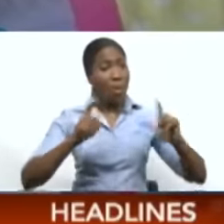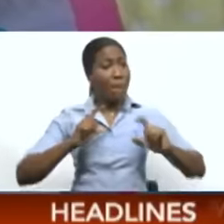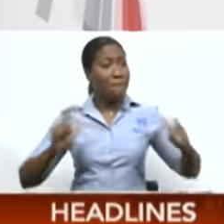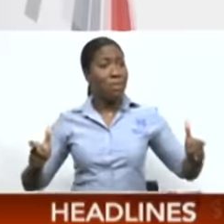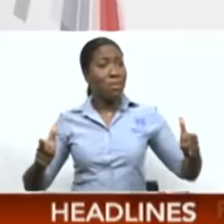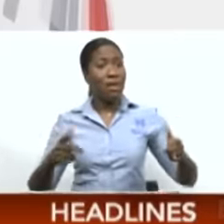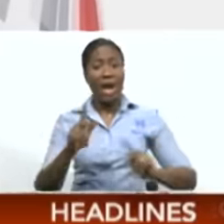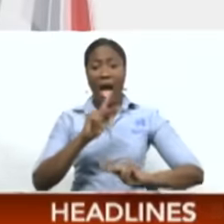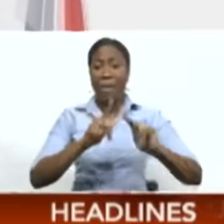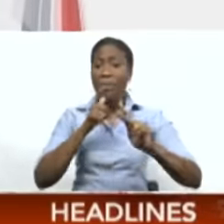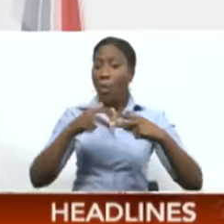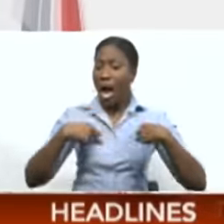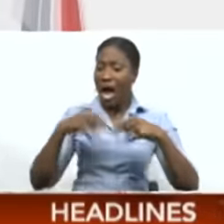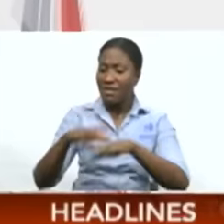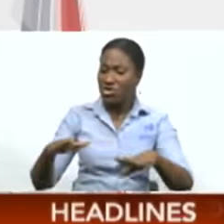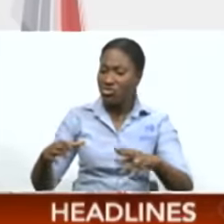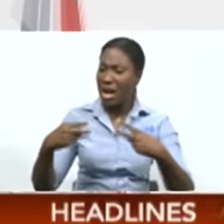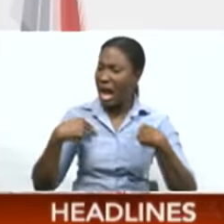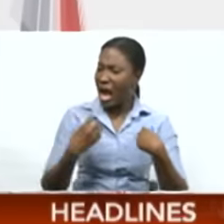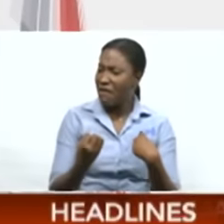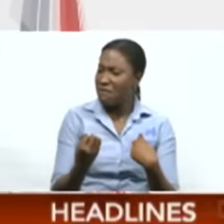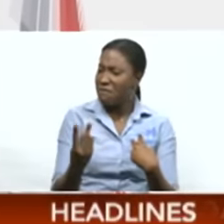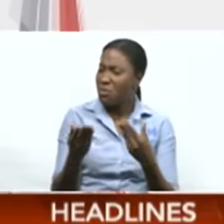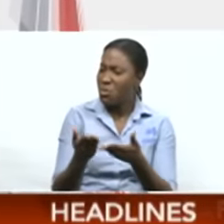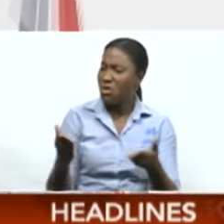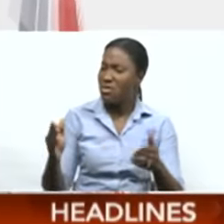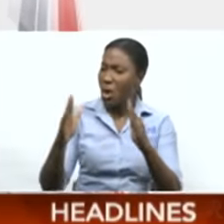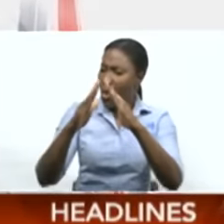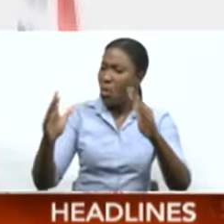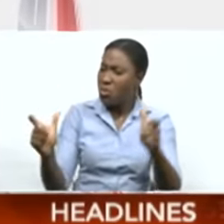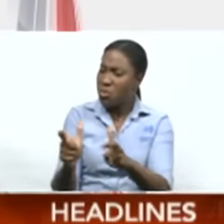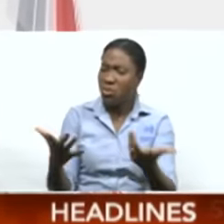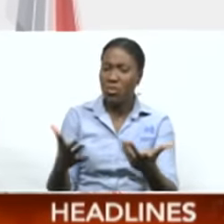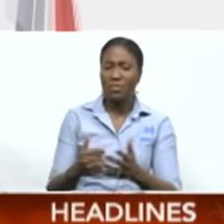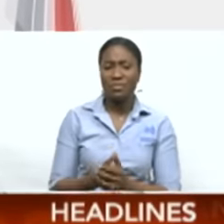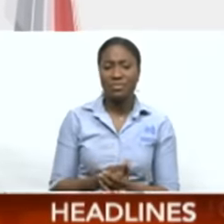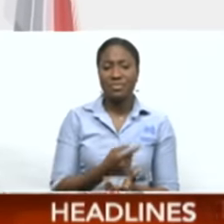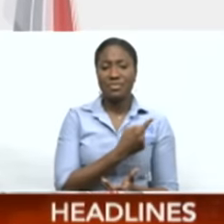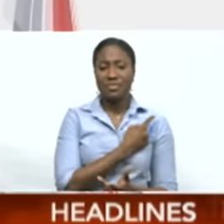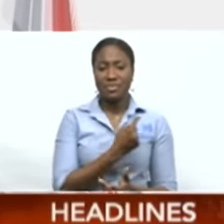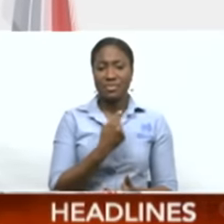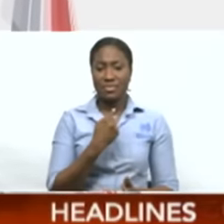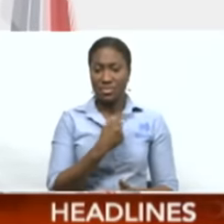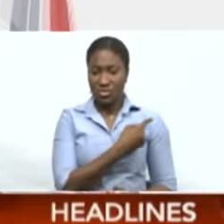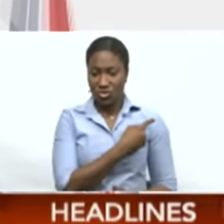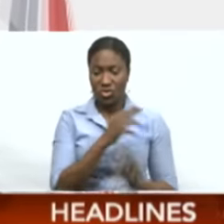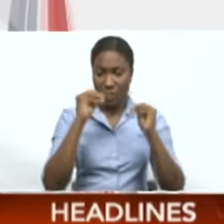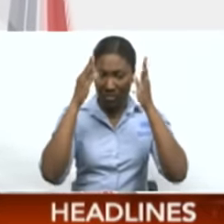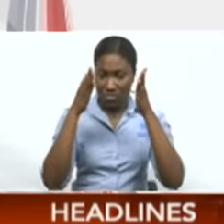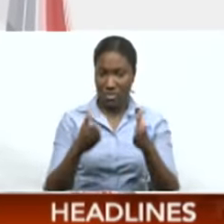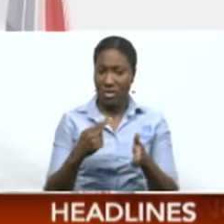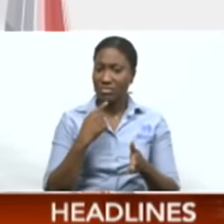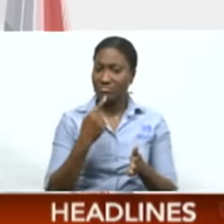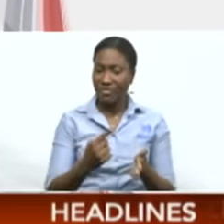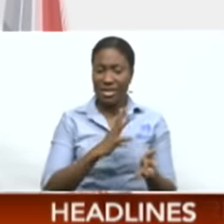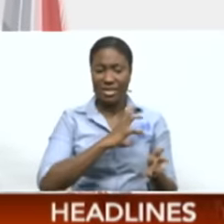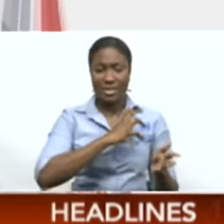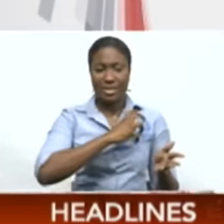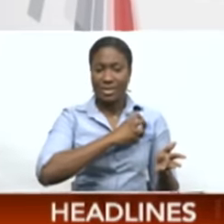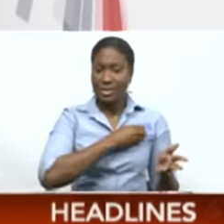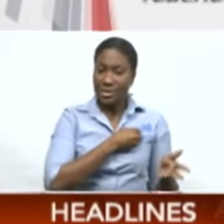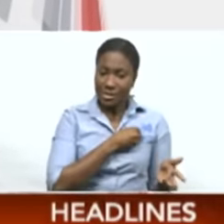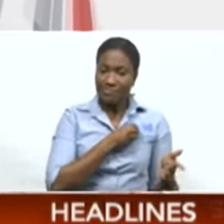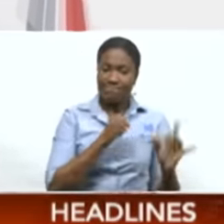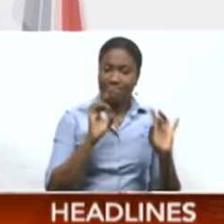have nothing. Responding to CNC3 via WhatsApp, MP for Aruka Maloney, Camille Robinson-Regis, described these conditions as horrific.